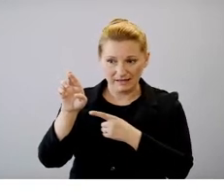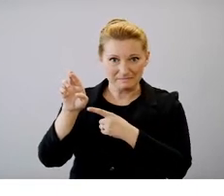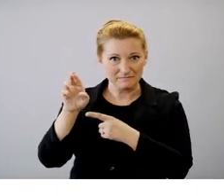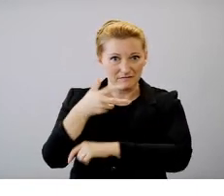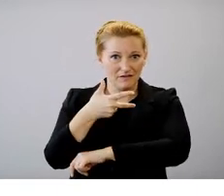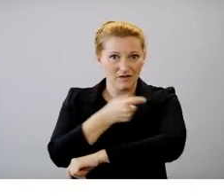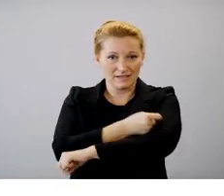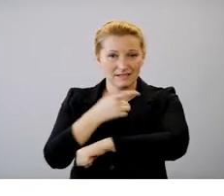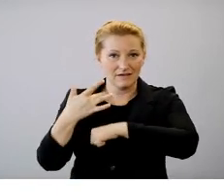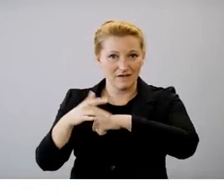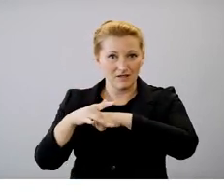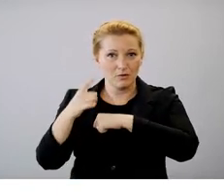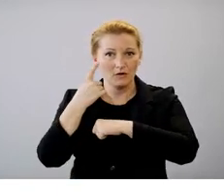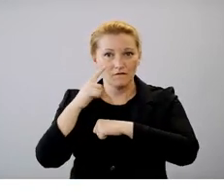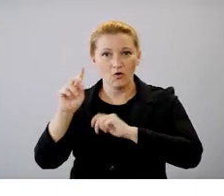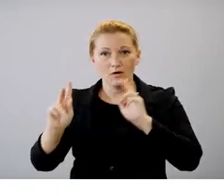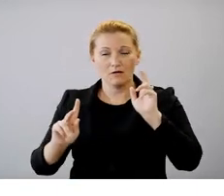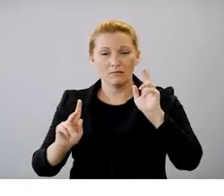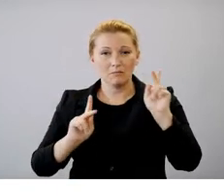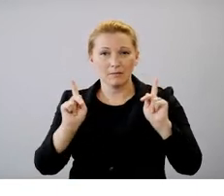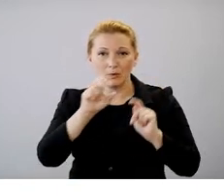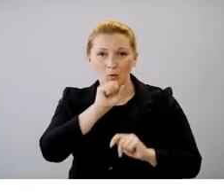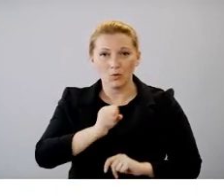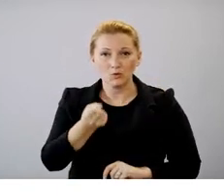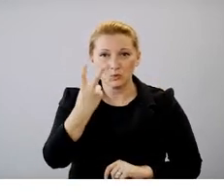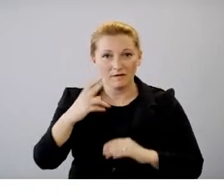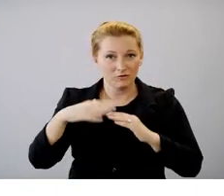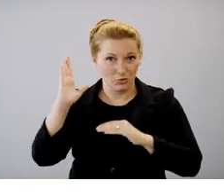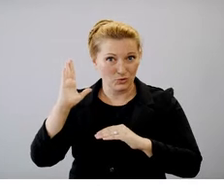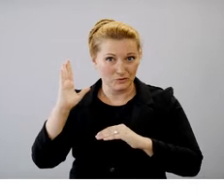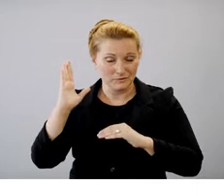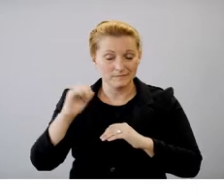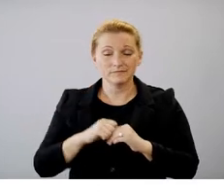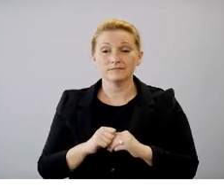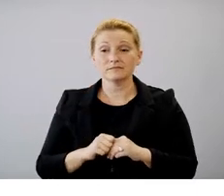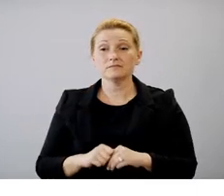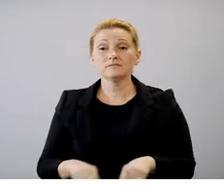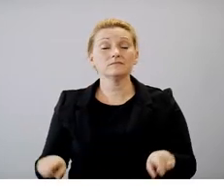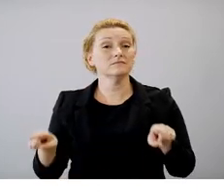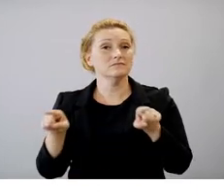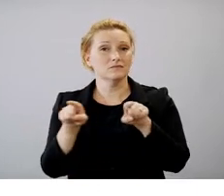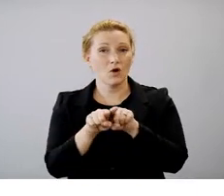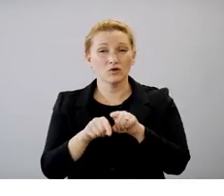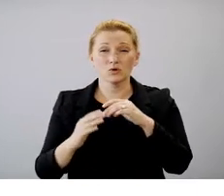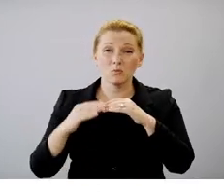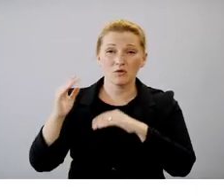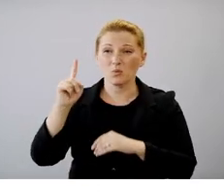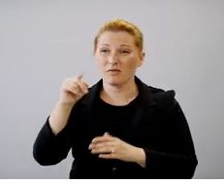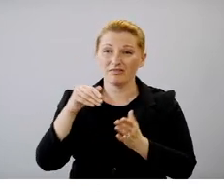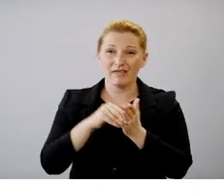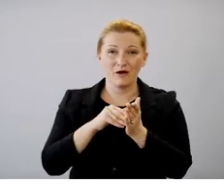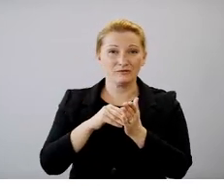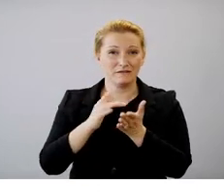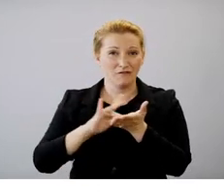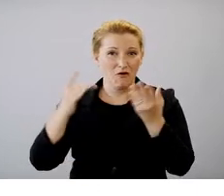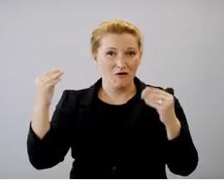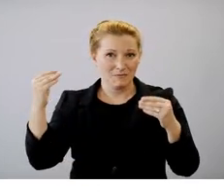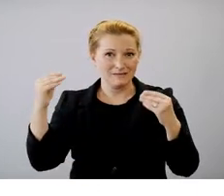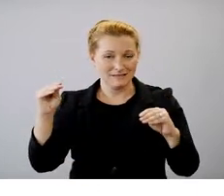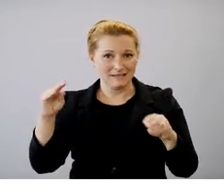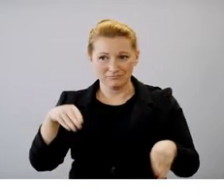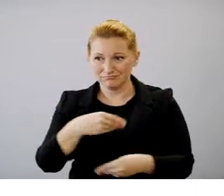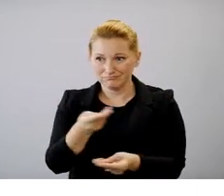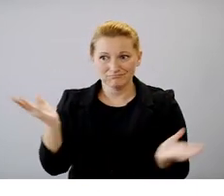that is available for those 12 and older. We also currently have over a thousand retail pharmacies that are offering neighborhood